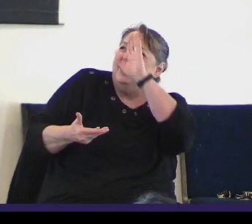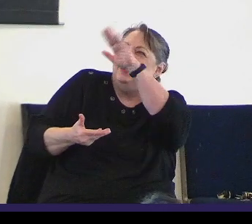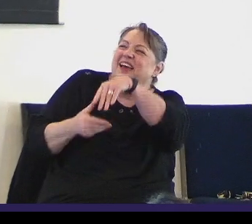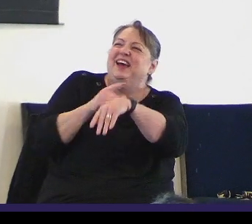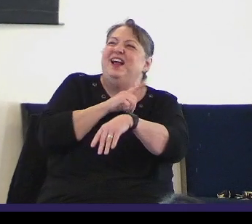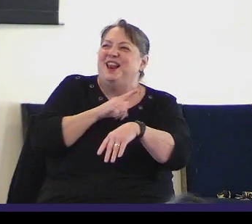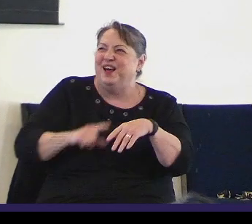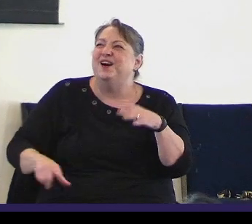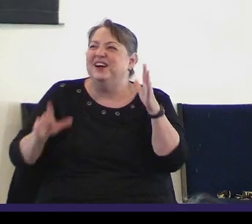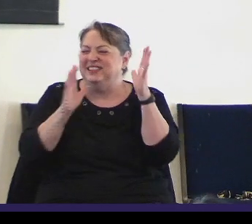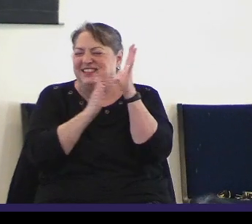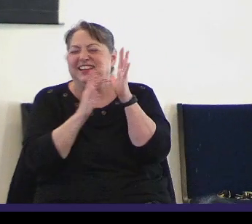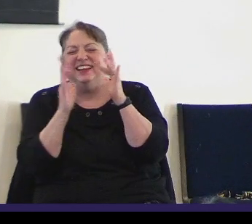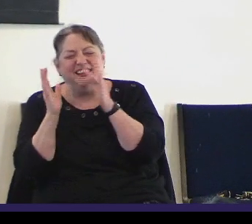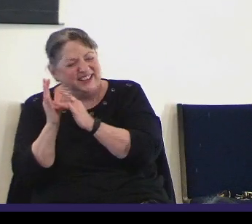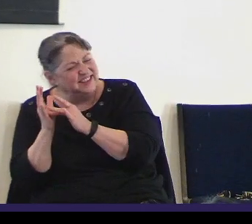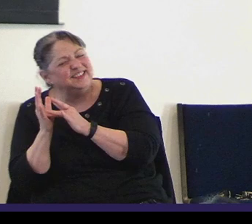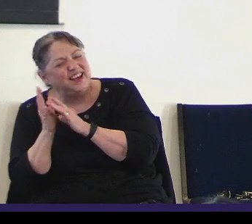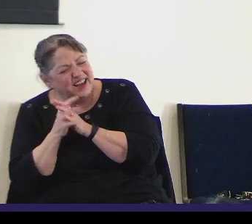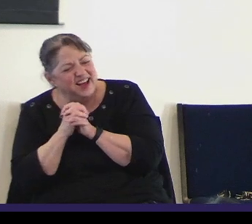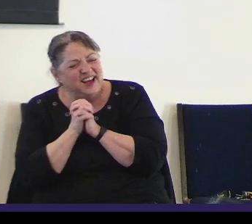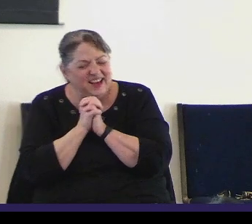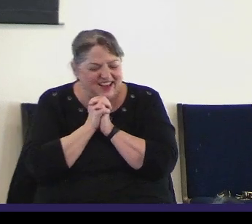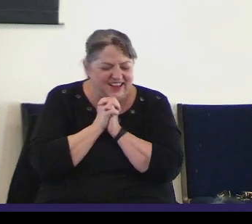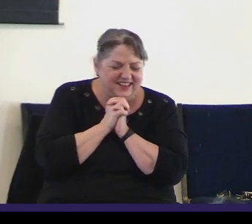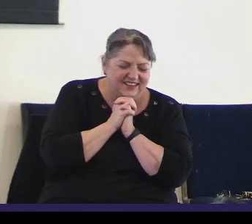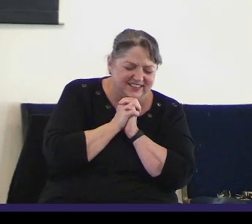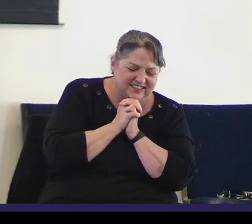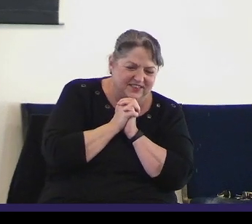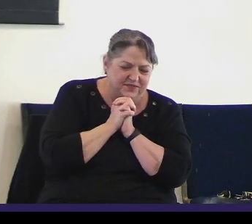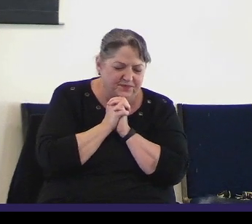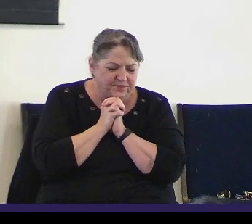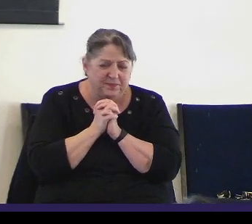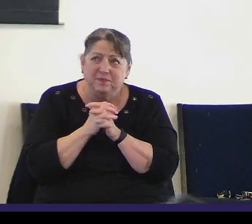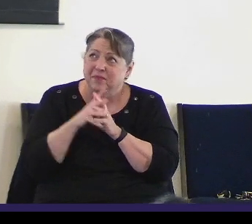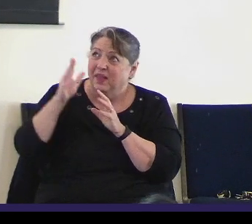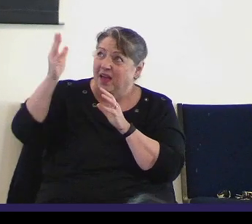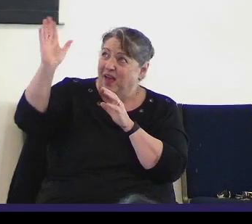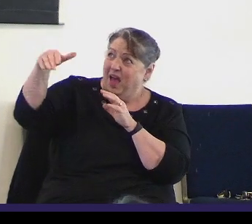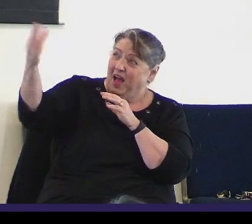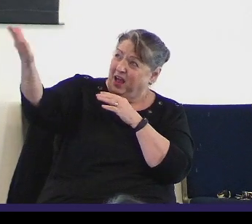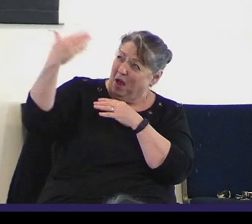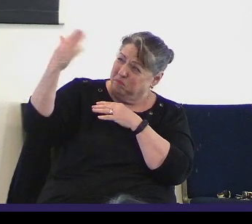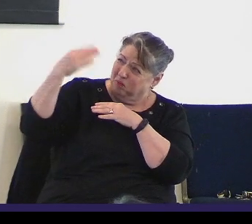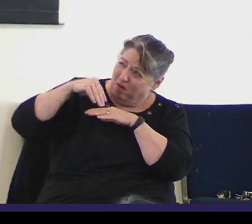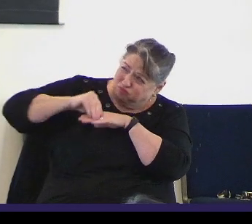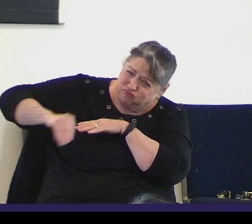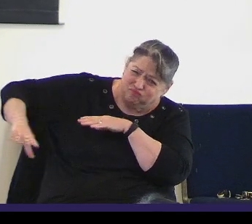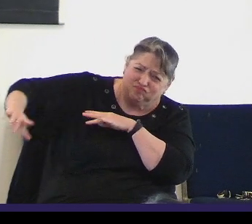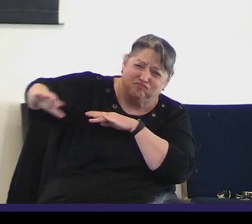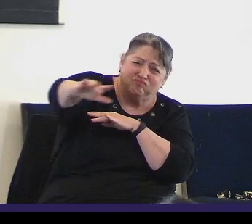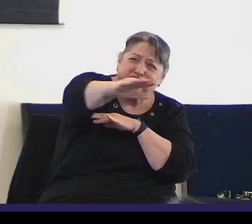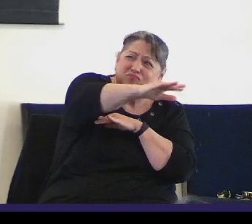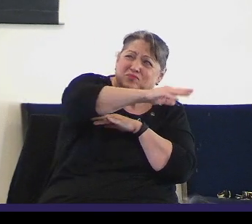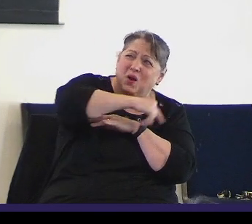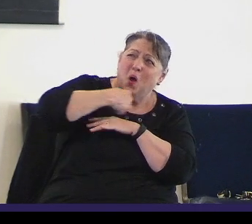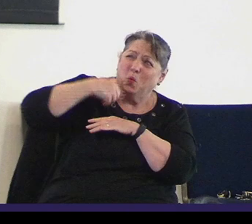you here, Lord Jesus. Come have your way among us.